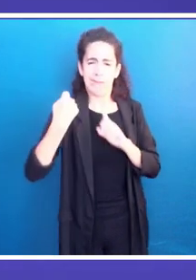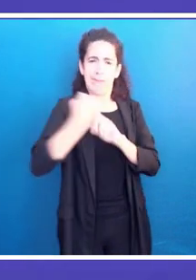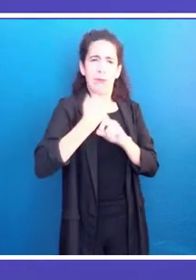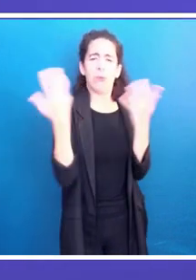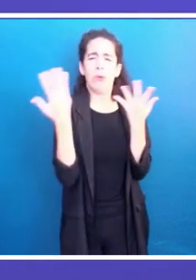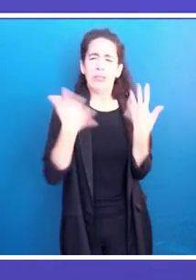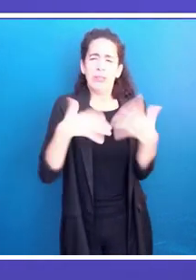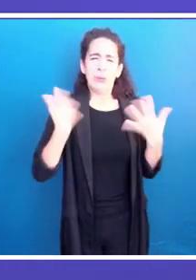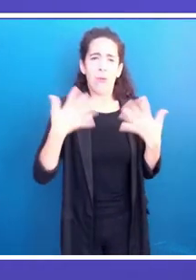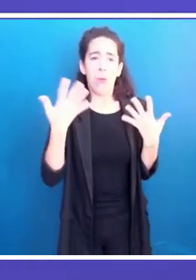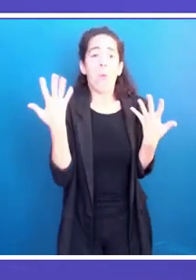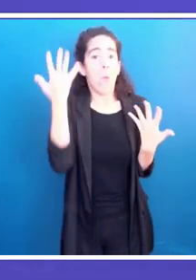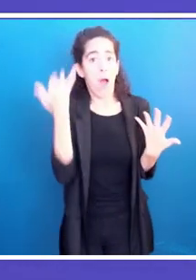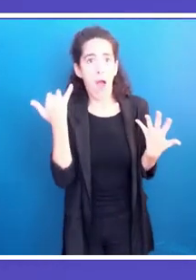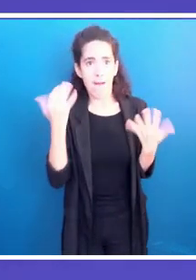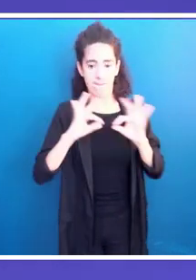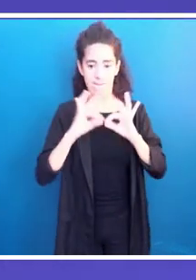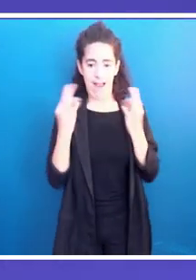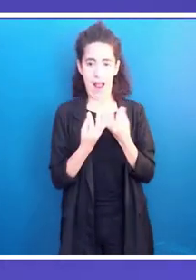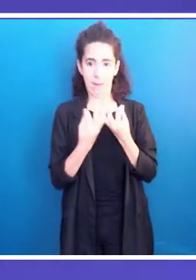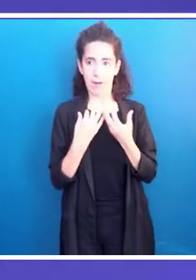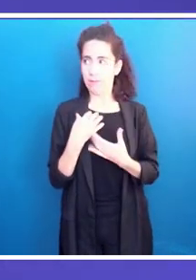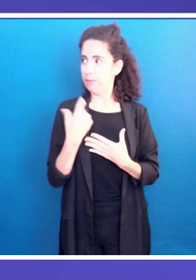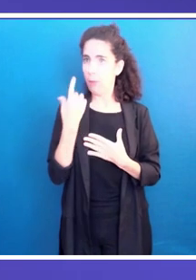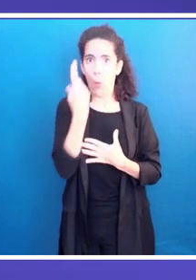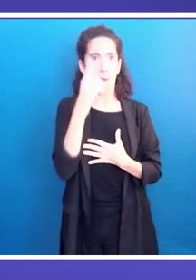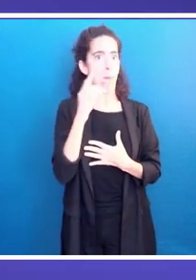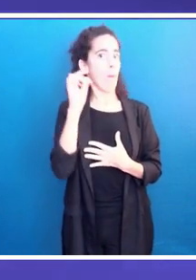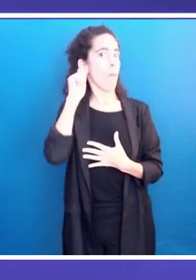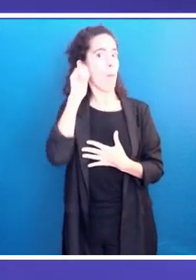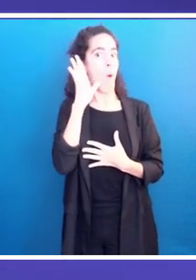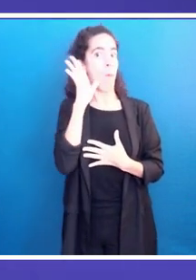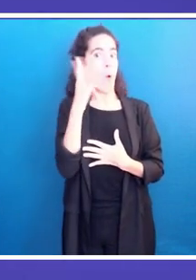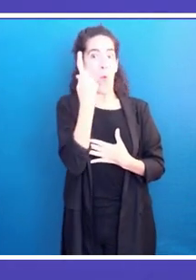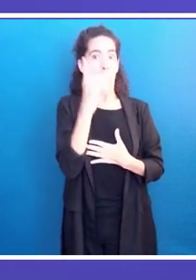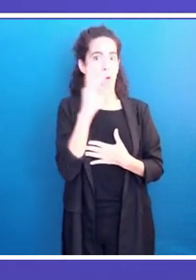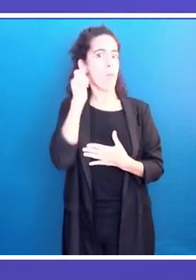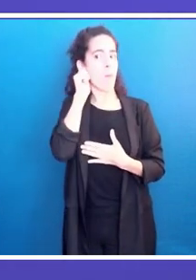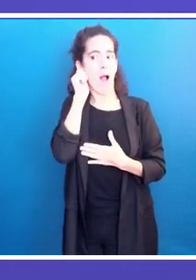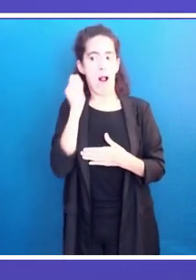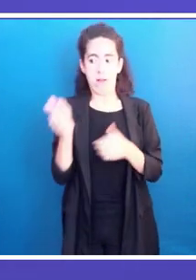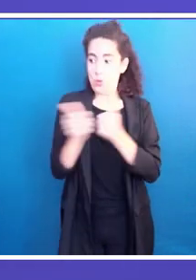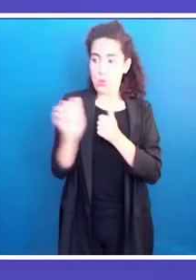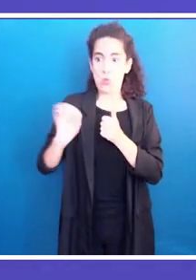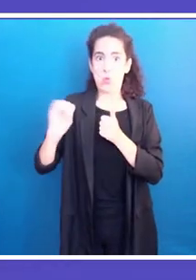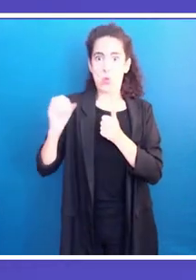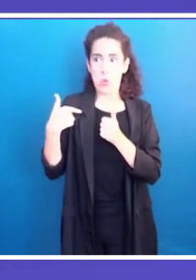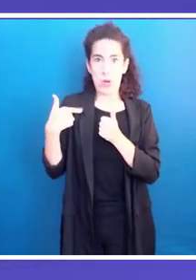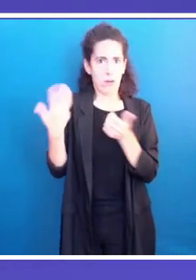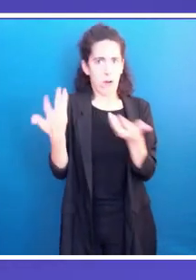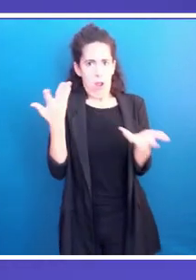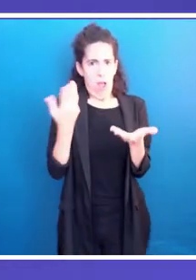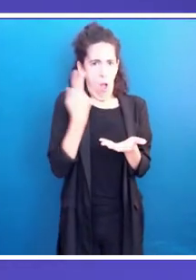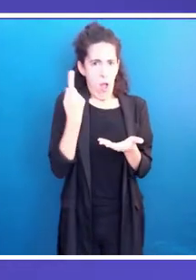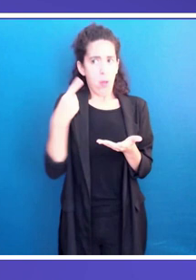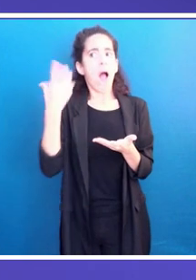flow, an international flow. Increasingly, women now are single parents and have